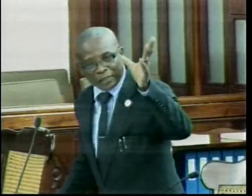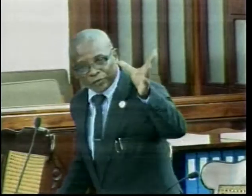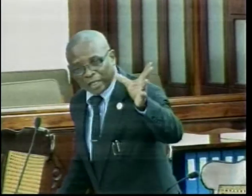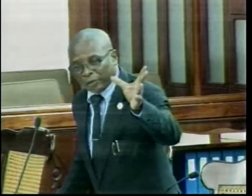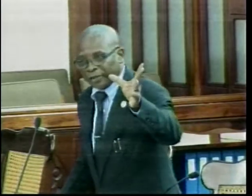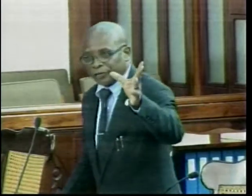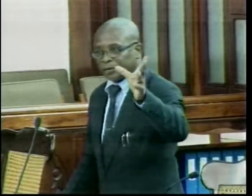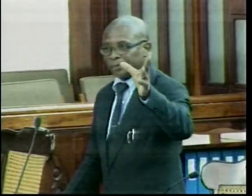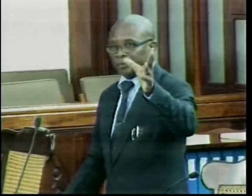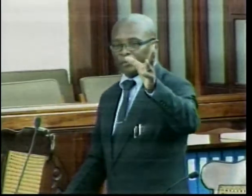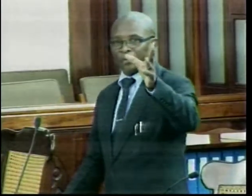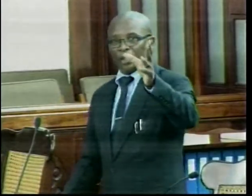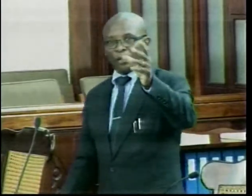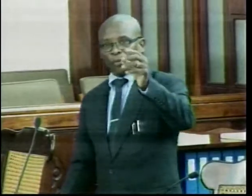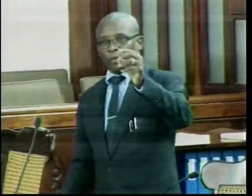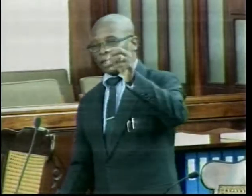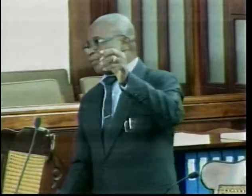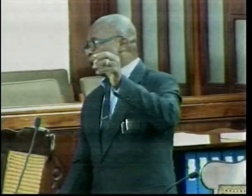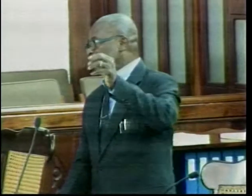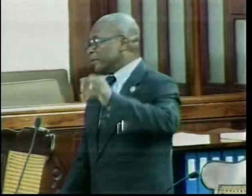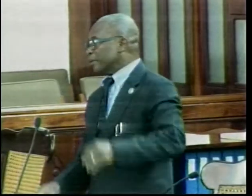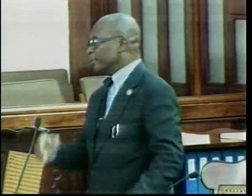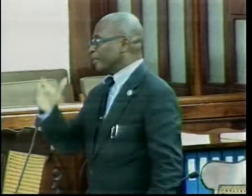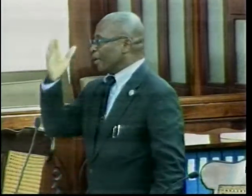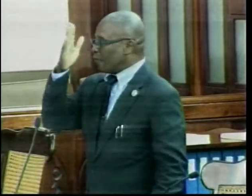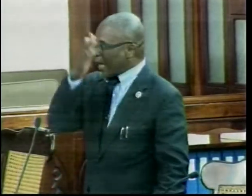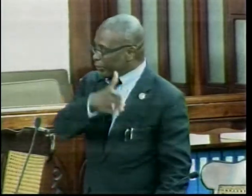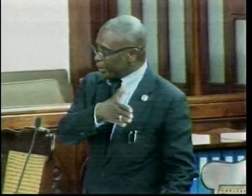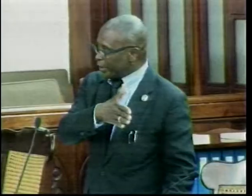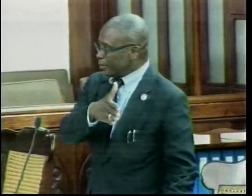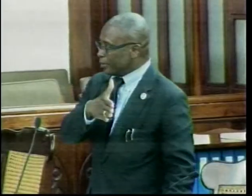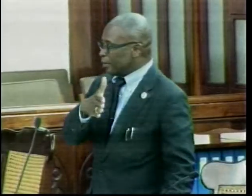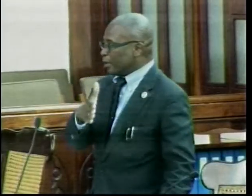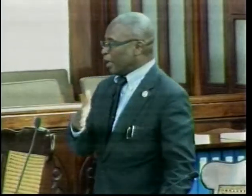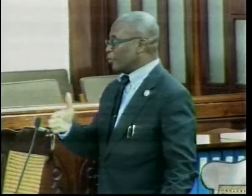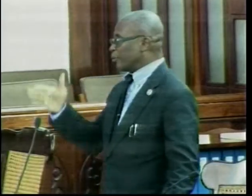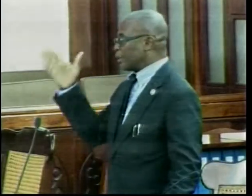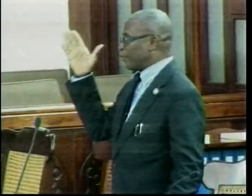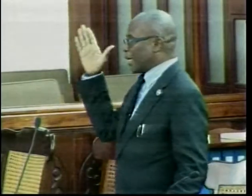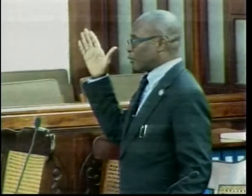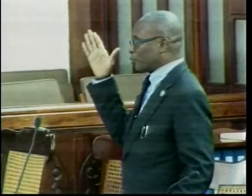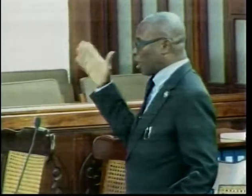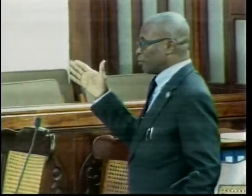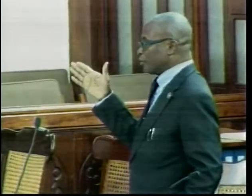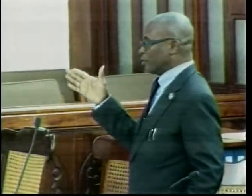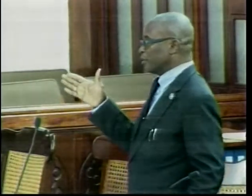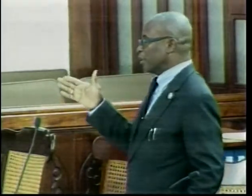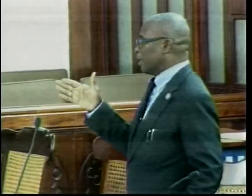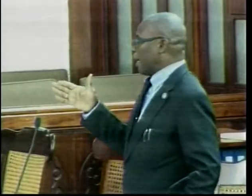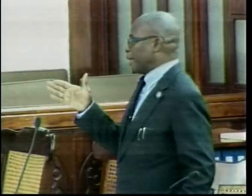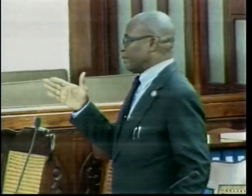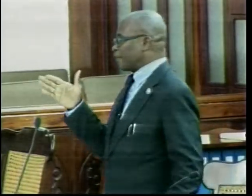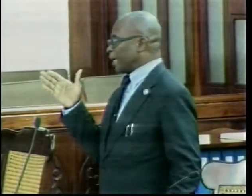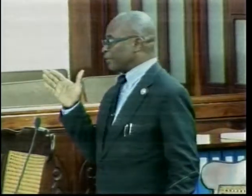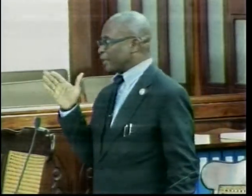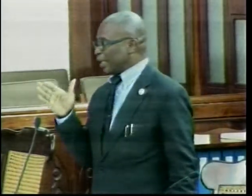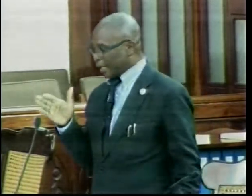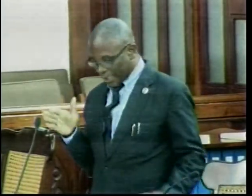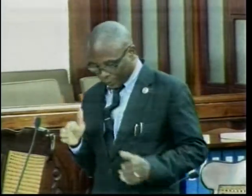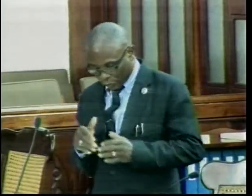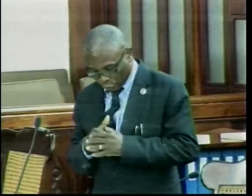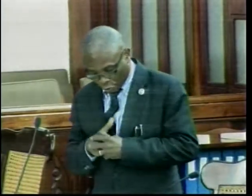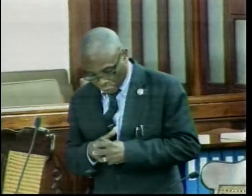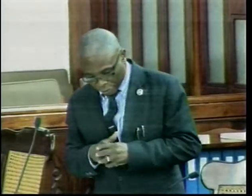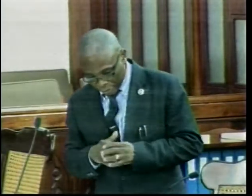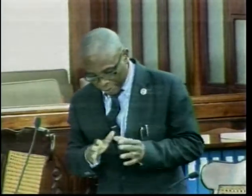Country Towers, we would have done Valerie, and we would have done Grotto. As it stands there,